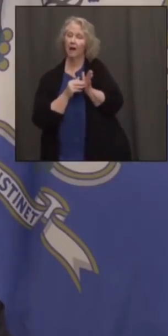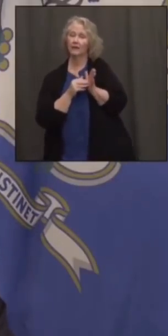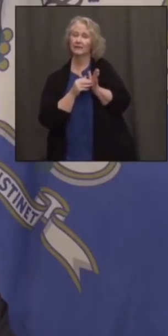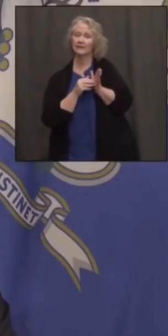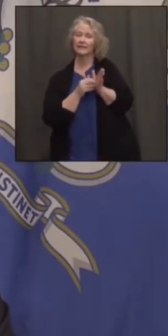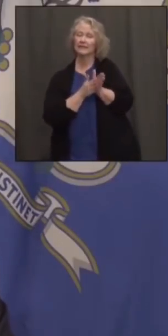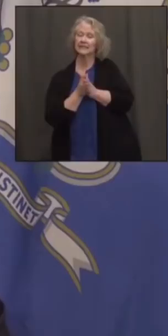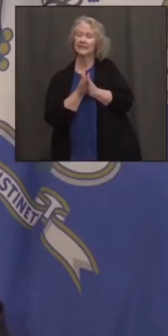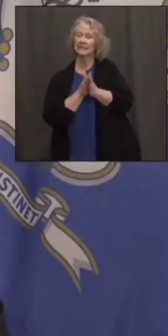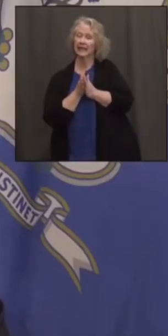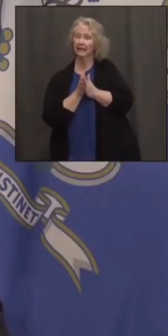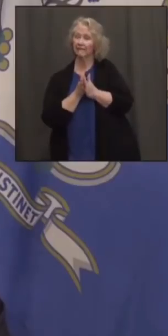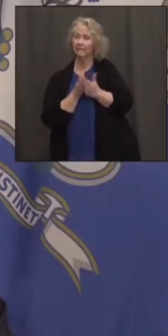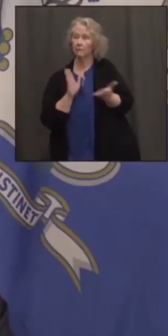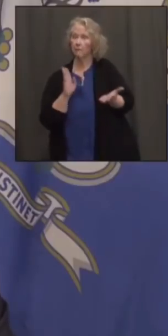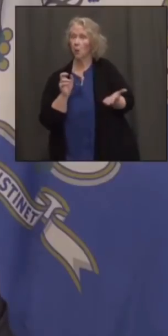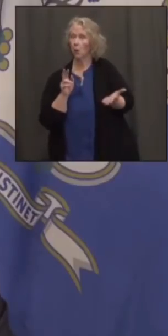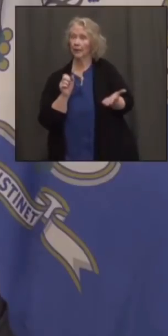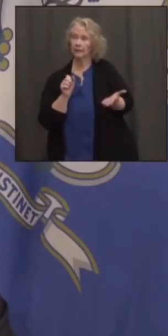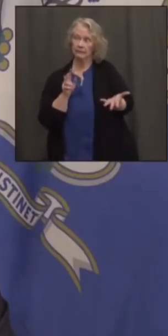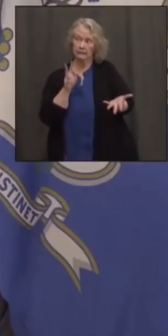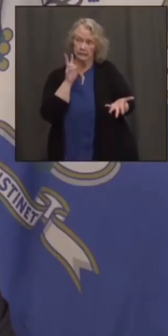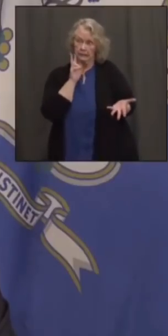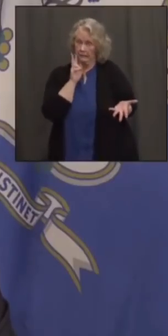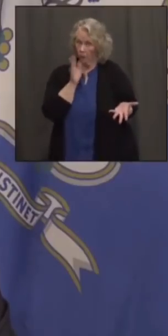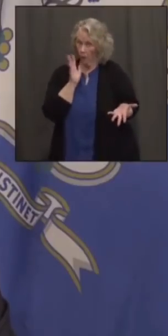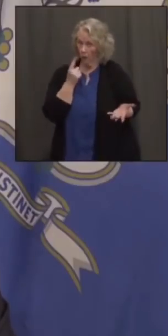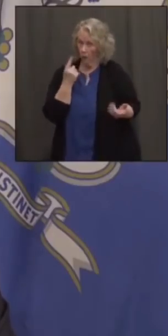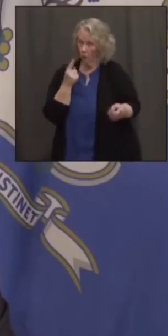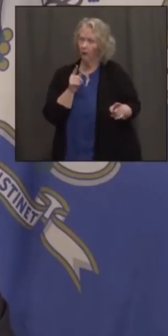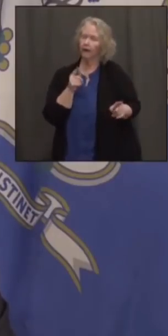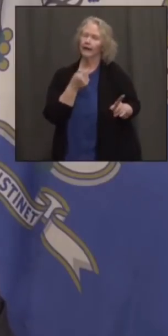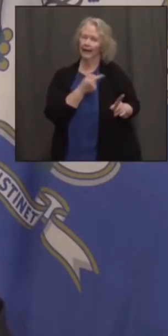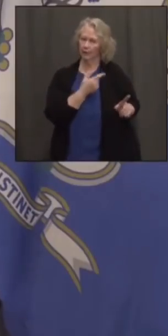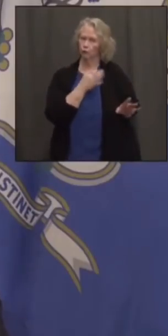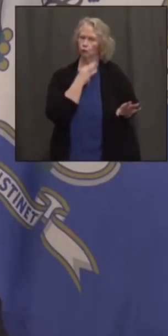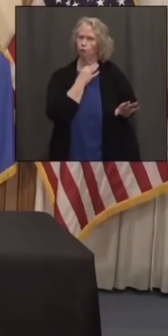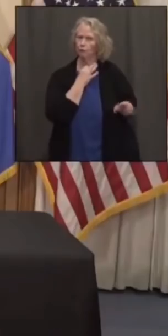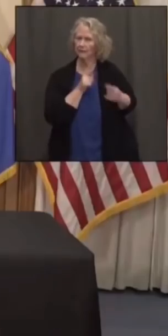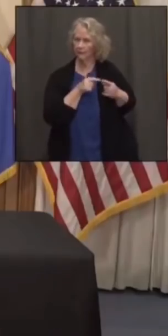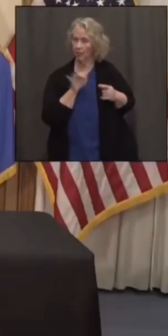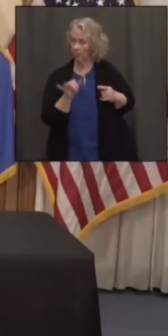well, jury's out, see how big a difference that makes. He was very interested in that as well.